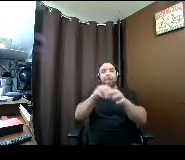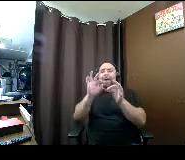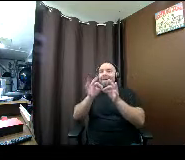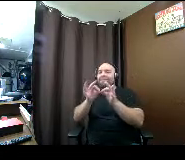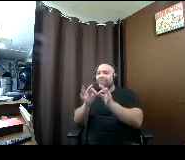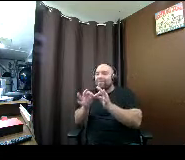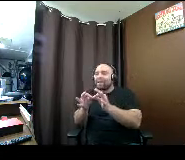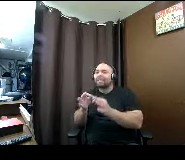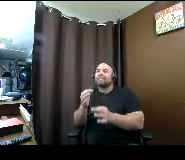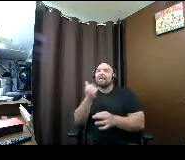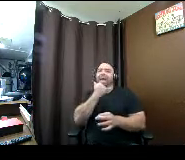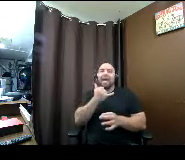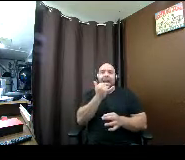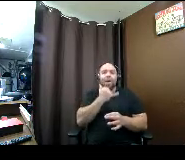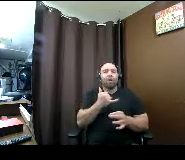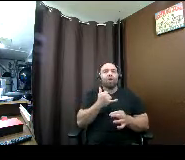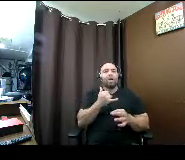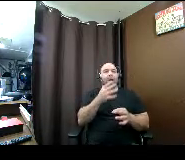opportunities for aid